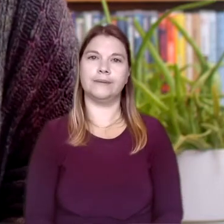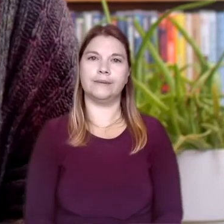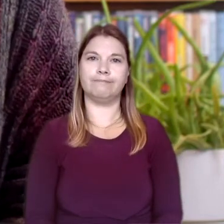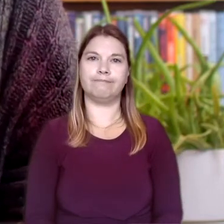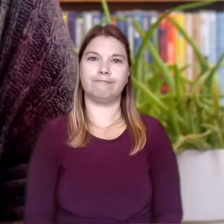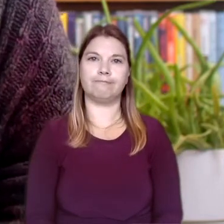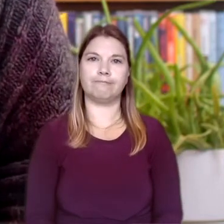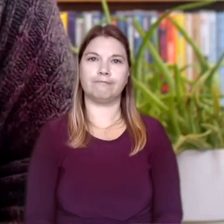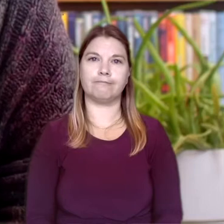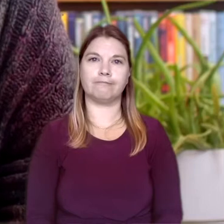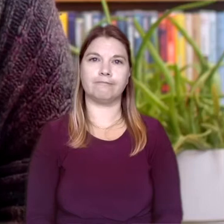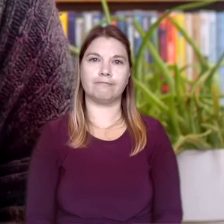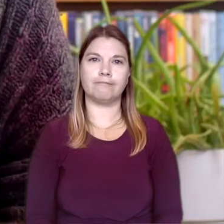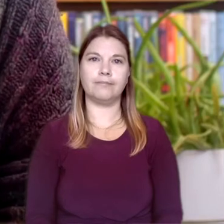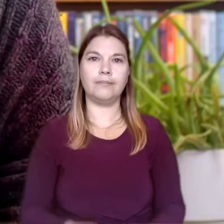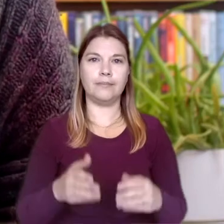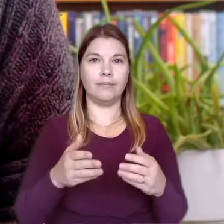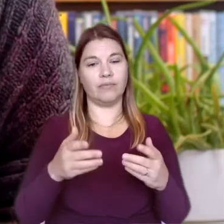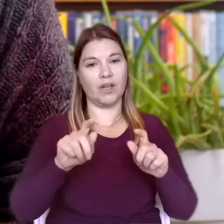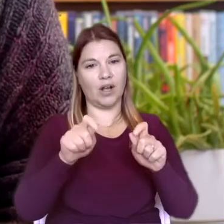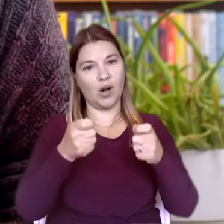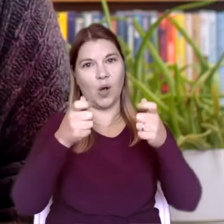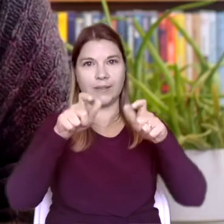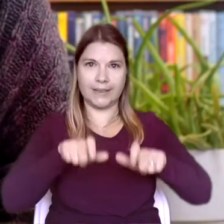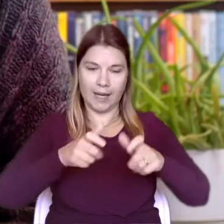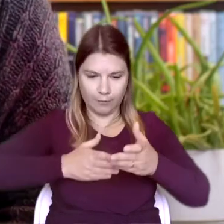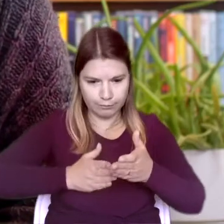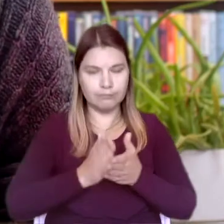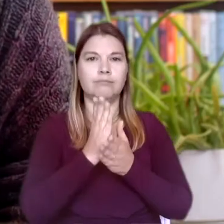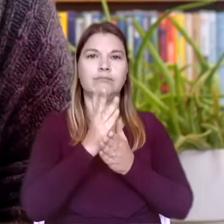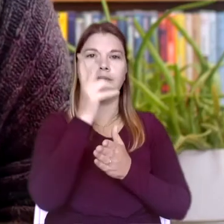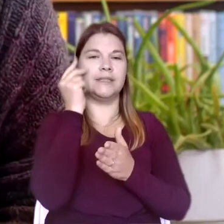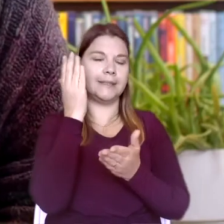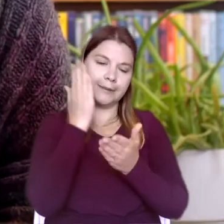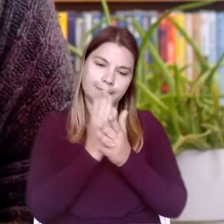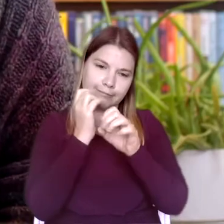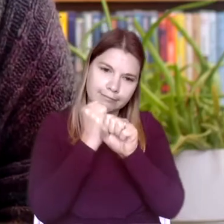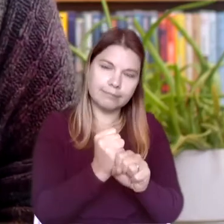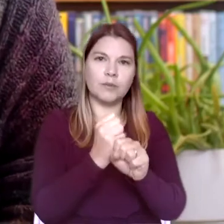During this time, Sense are committed to helping people live creative and active lives.